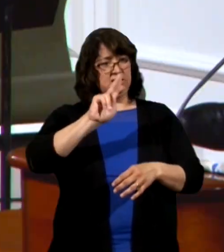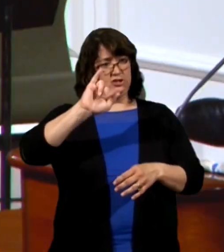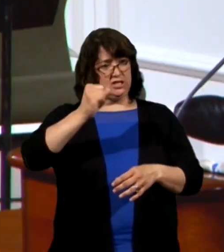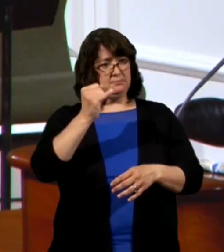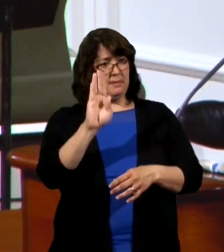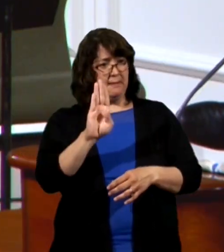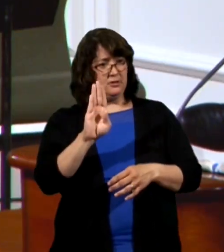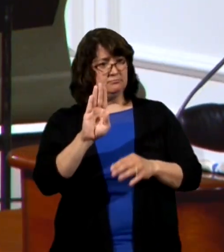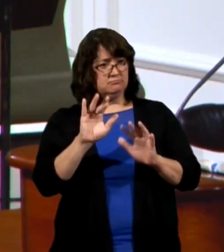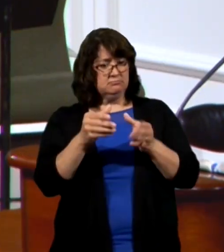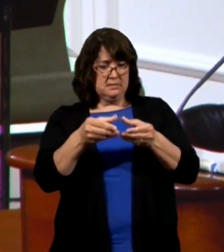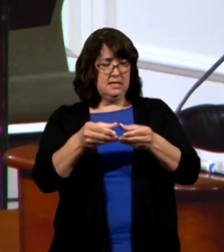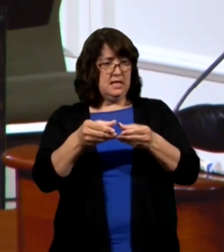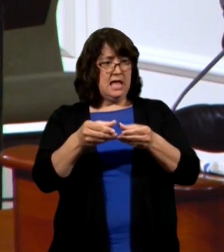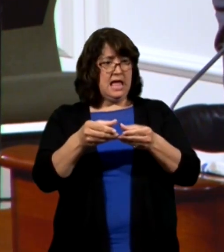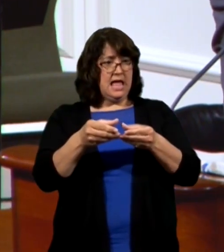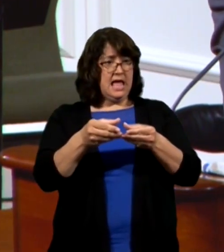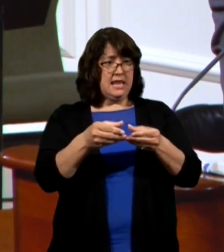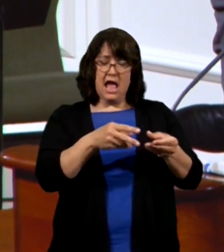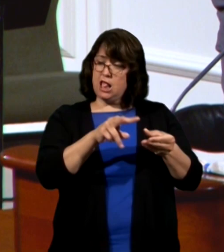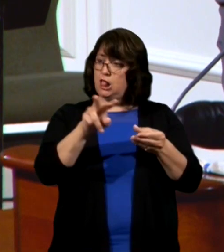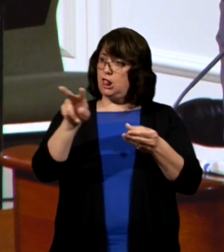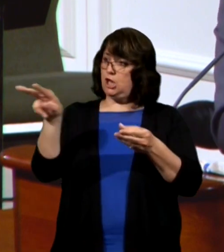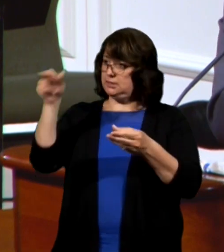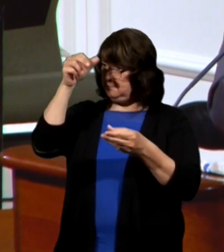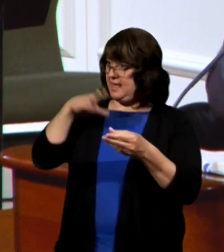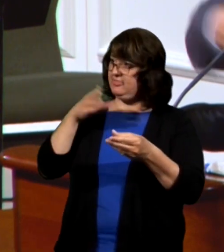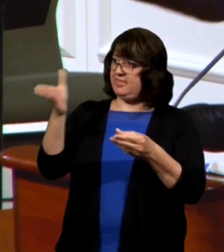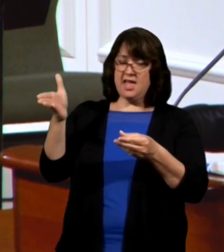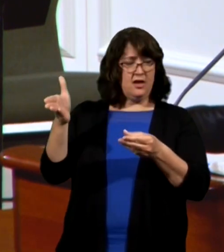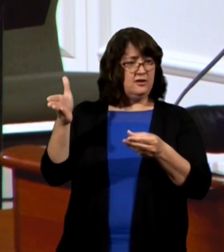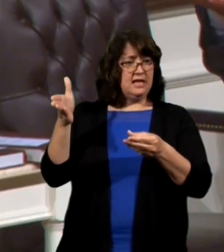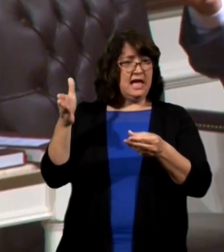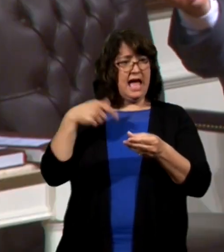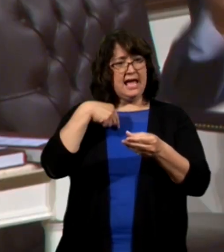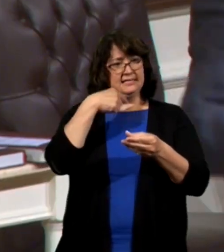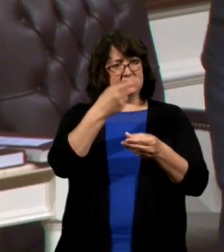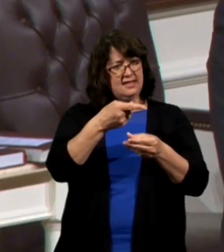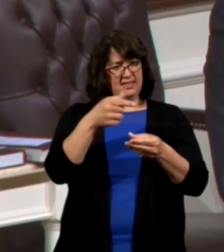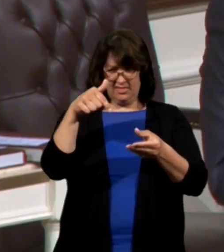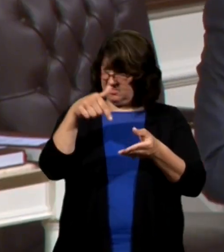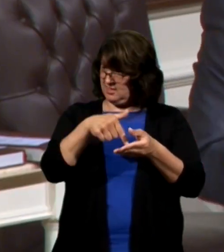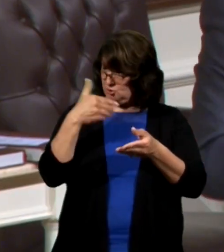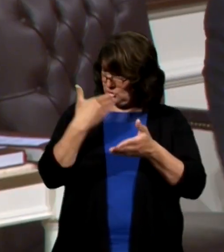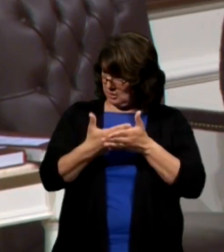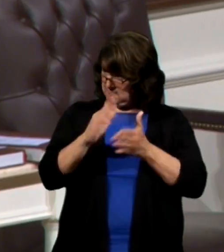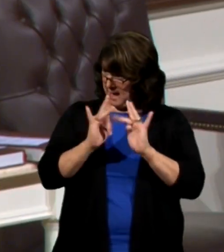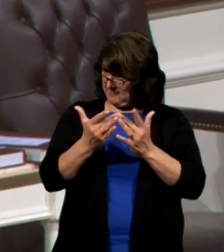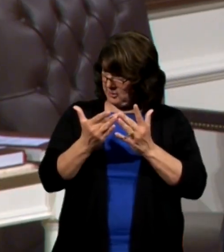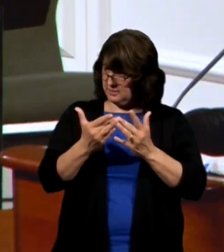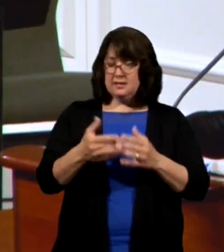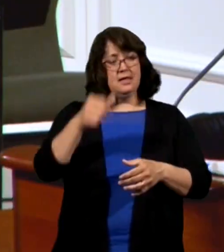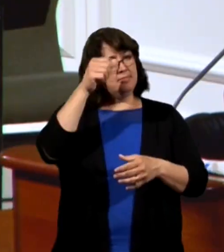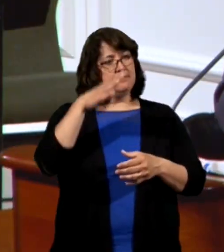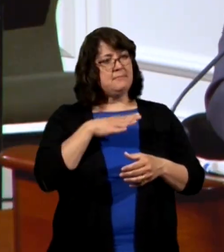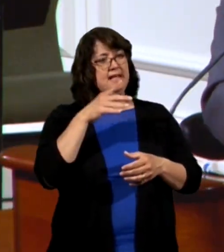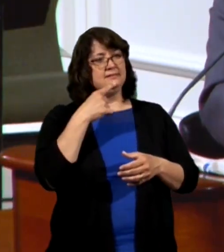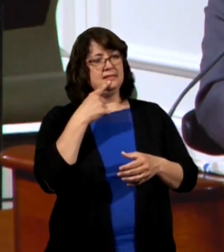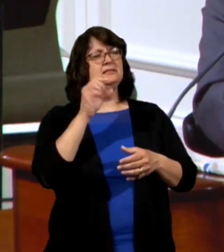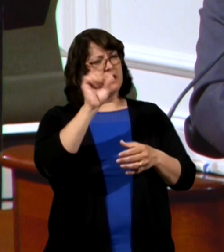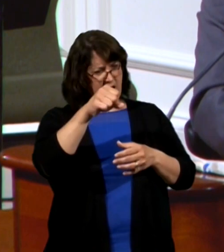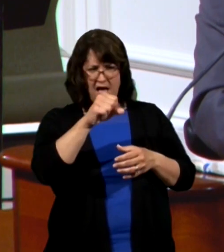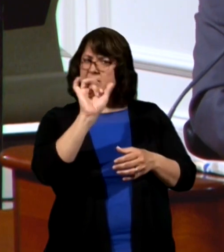and I just turned around to the man that was standing there and I said is this a good Bible and he opened it up and said